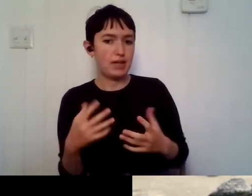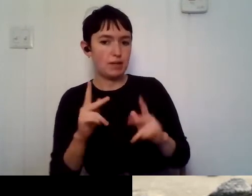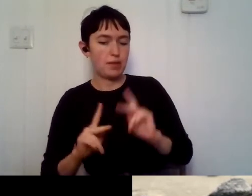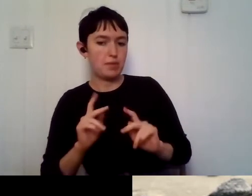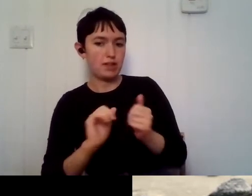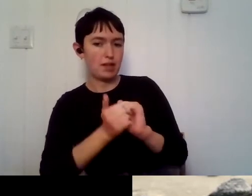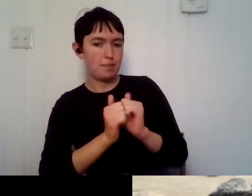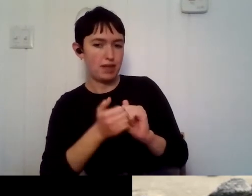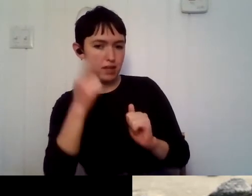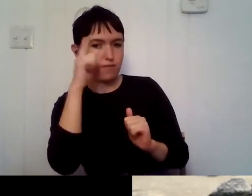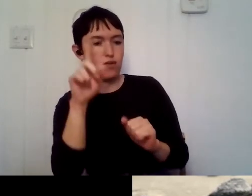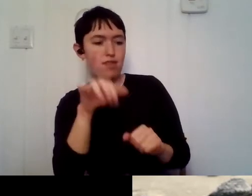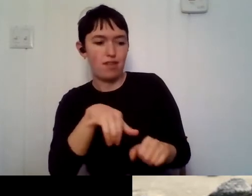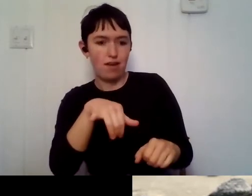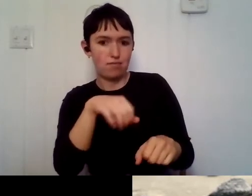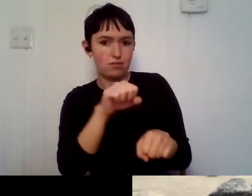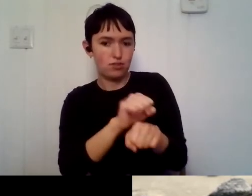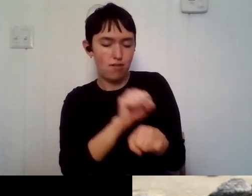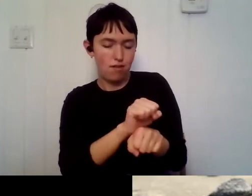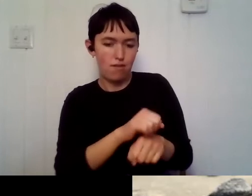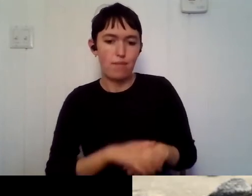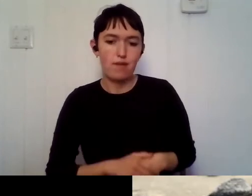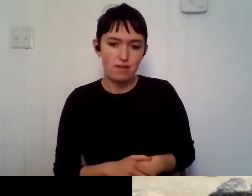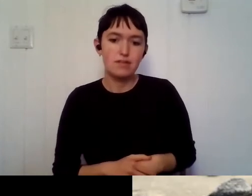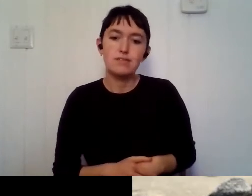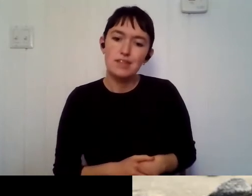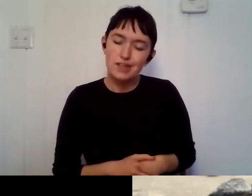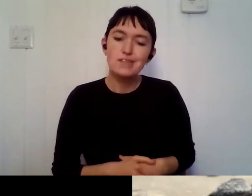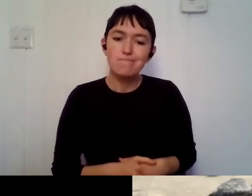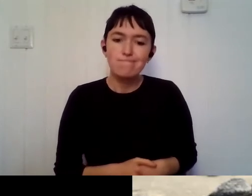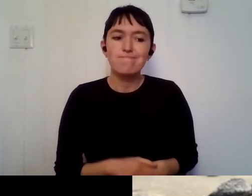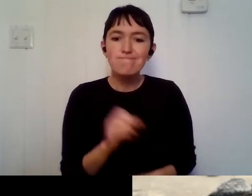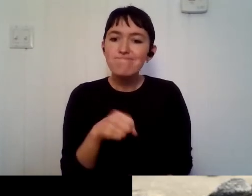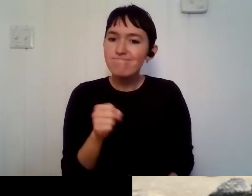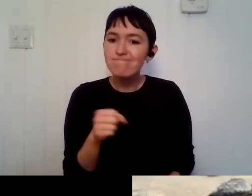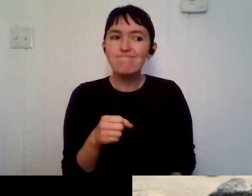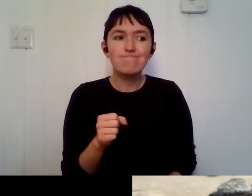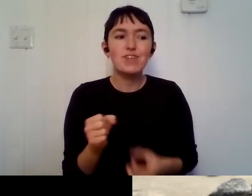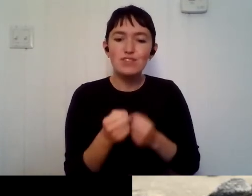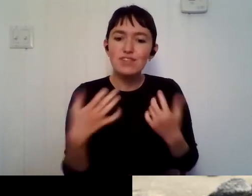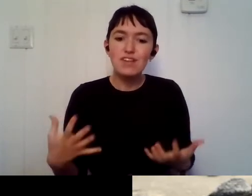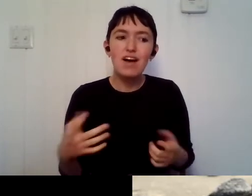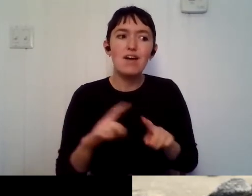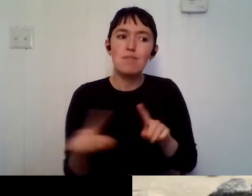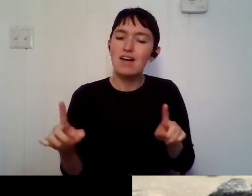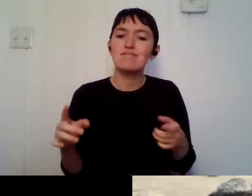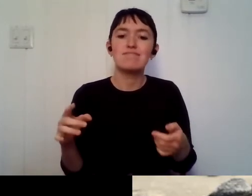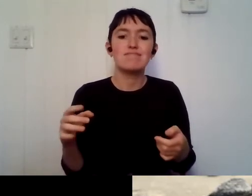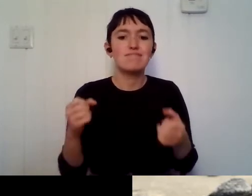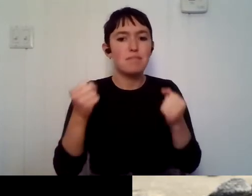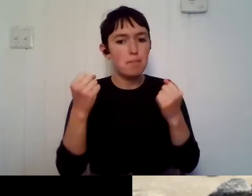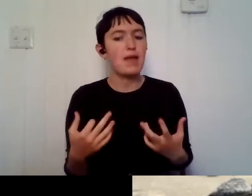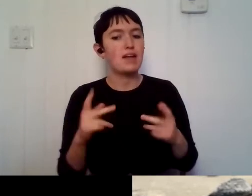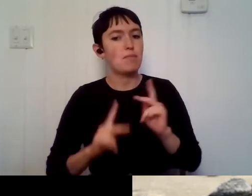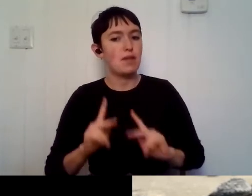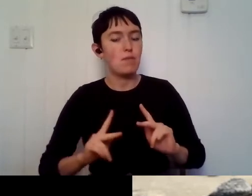competing for a job. Um, so yeah, there's, there's a lot, but there's also a lot of us that want those